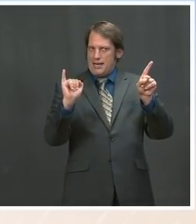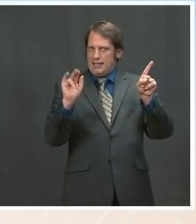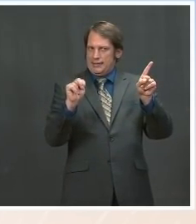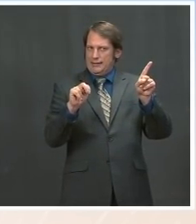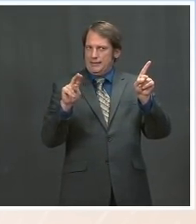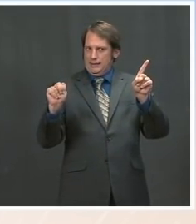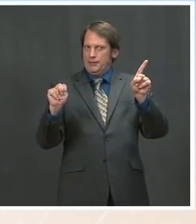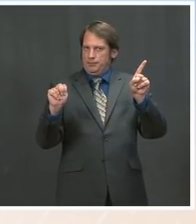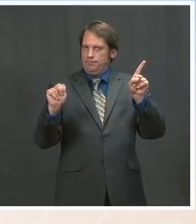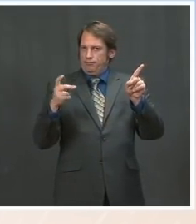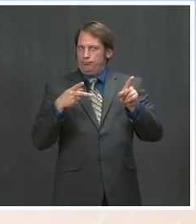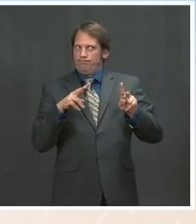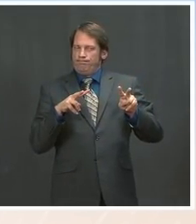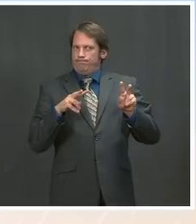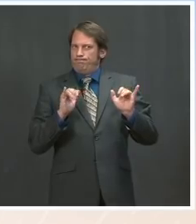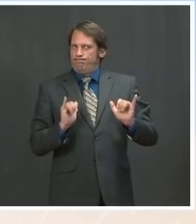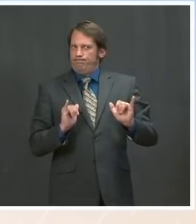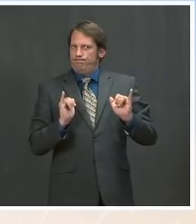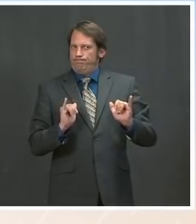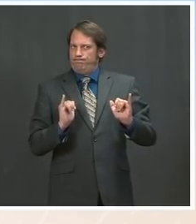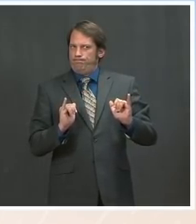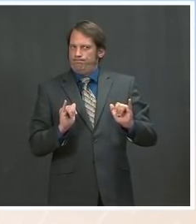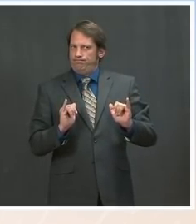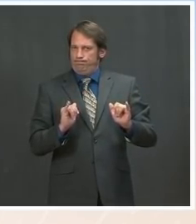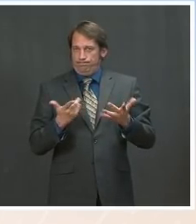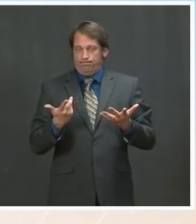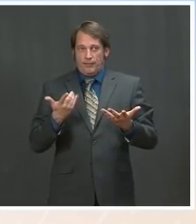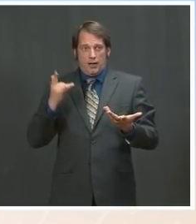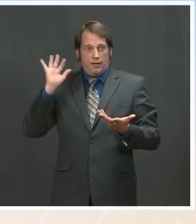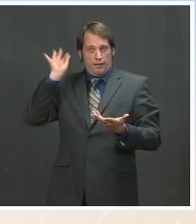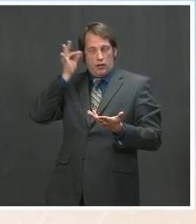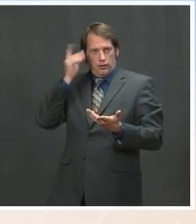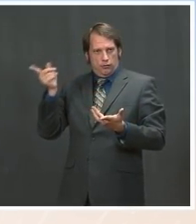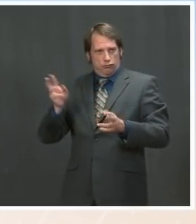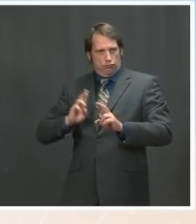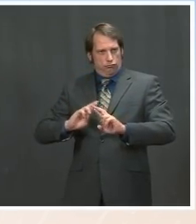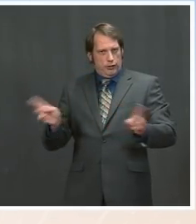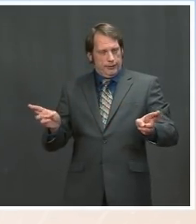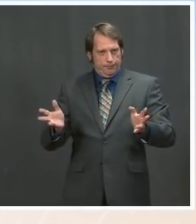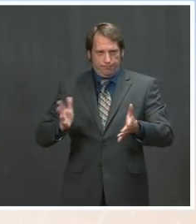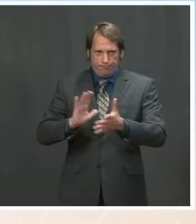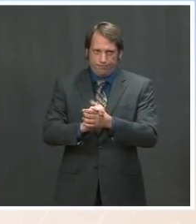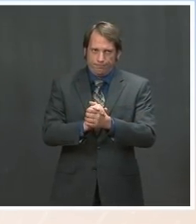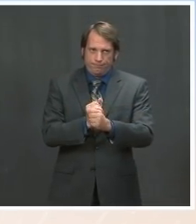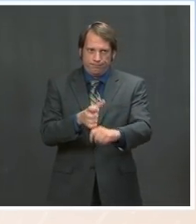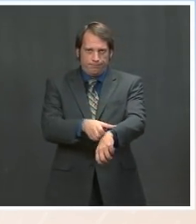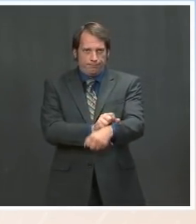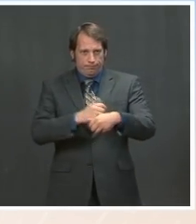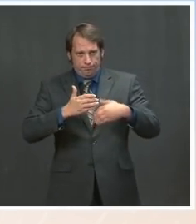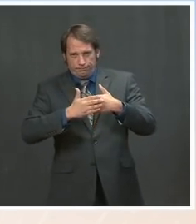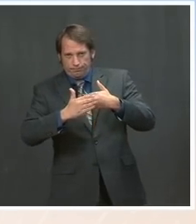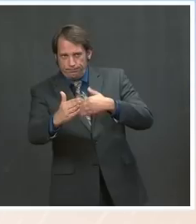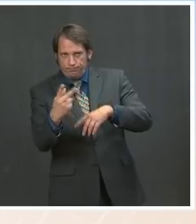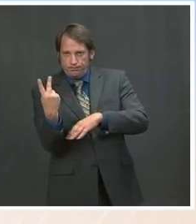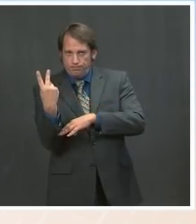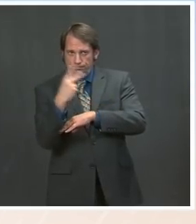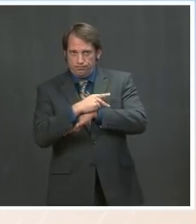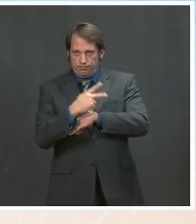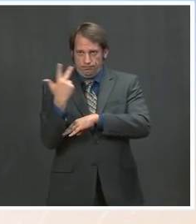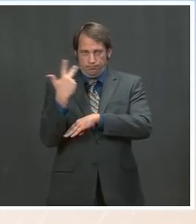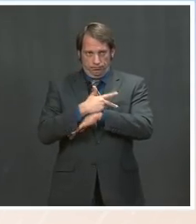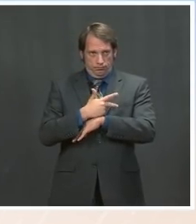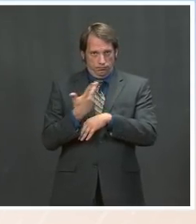federal level of preparedness is right now for a verdict that could be coming in a matter of days. What sort of coordination is there with states,